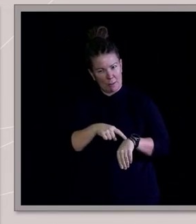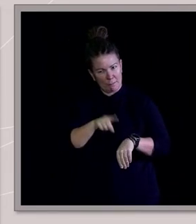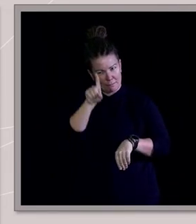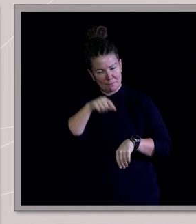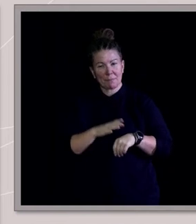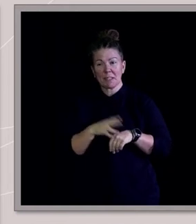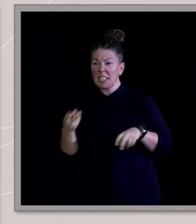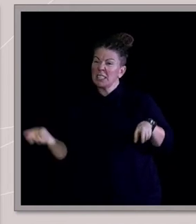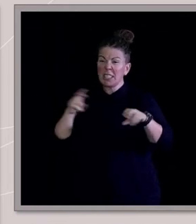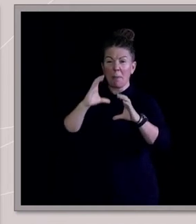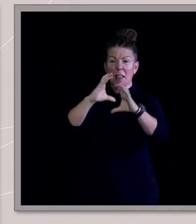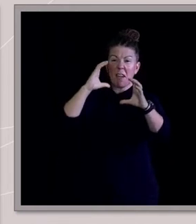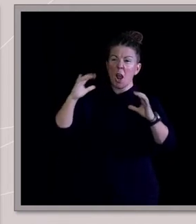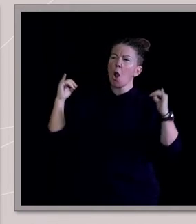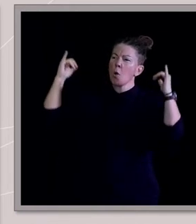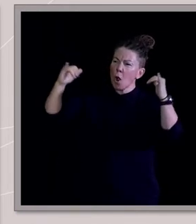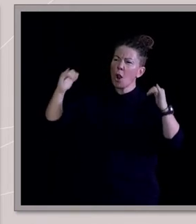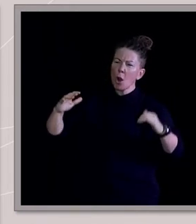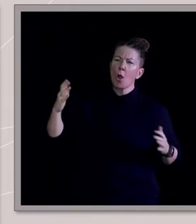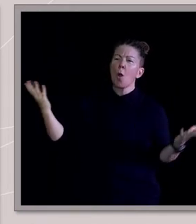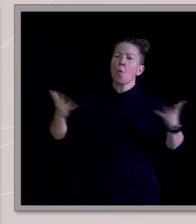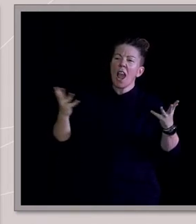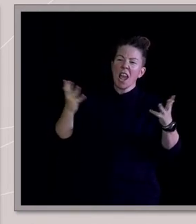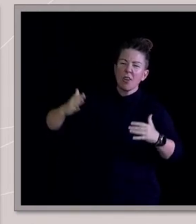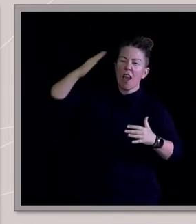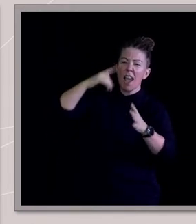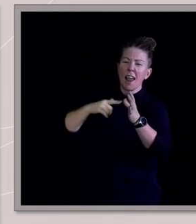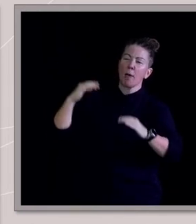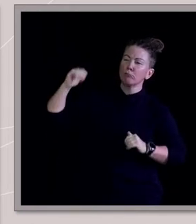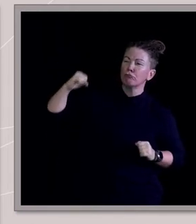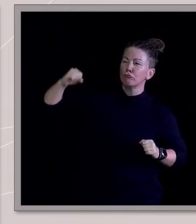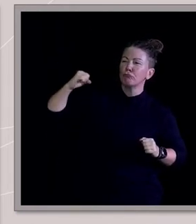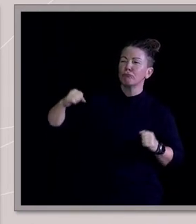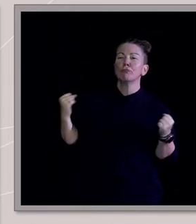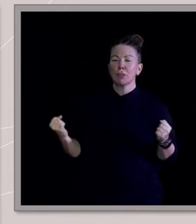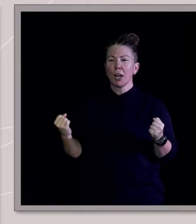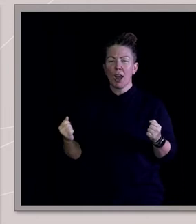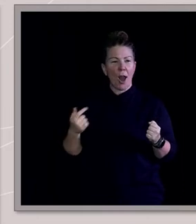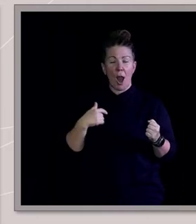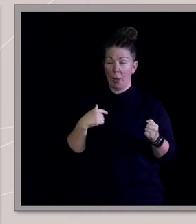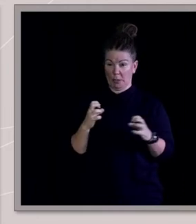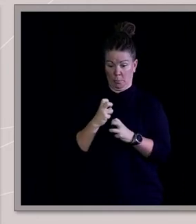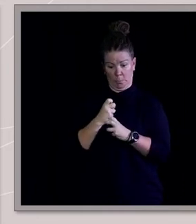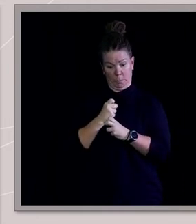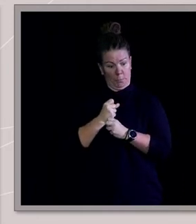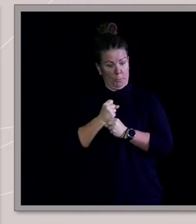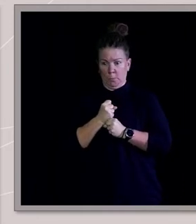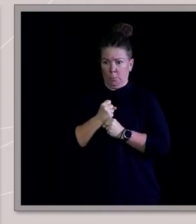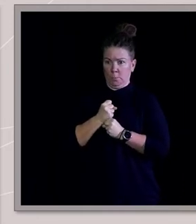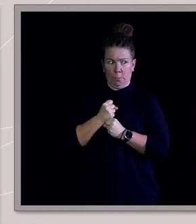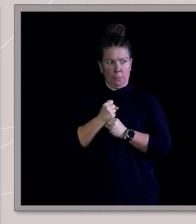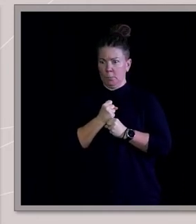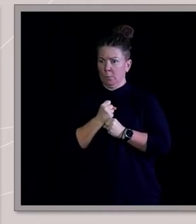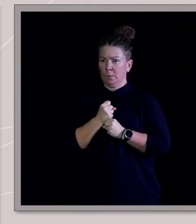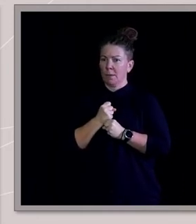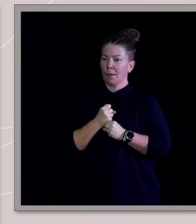Jumped in the van in Brixton, where's your head at? And initially I was so uptight and so wooden and I